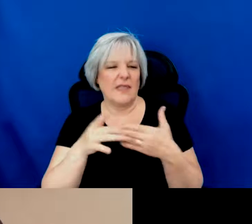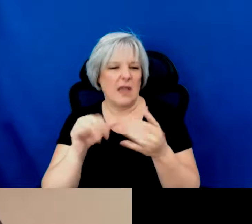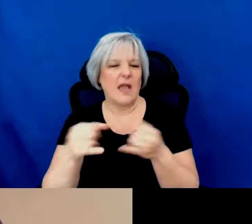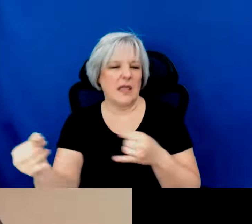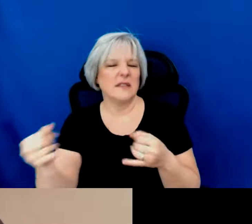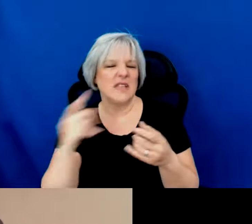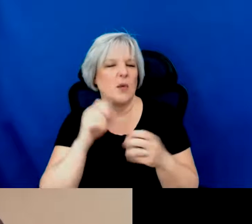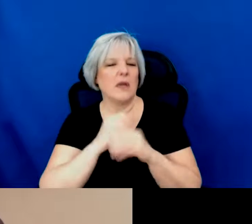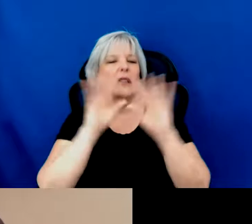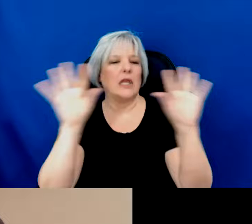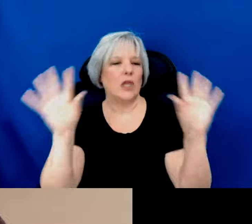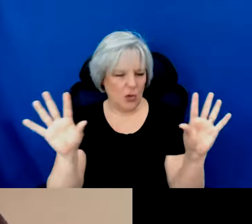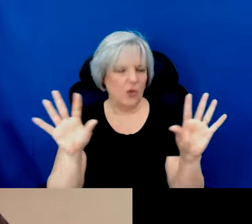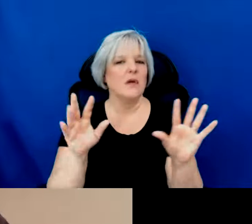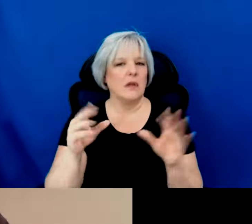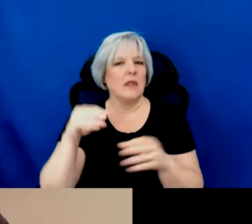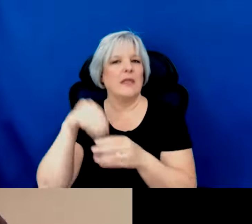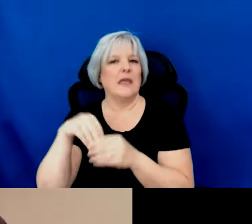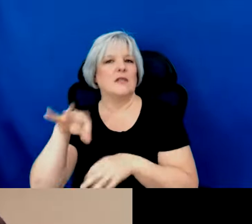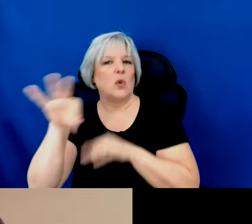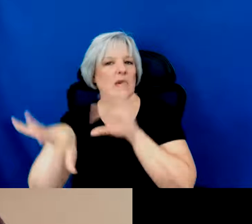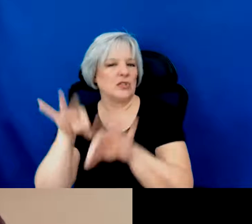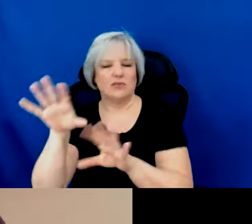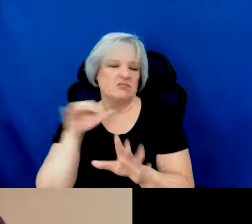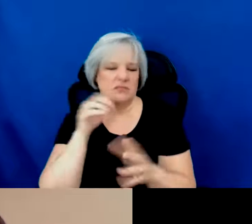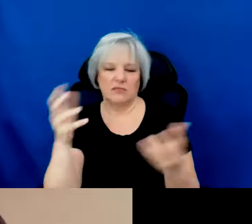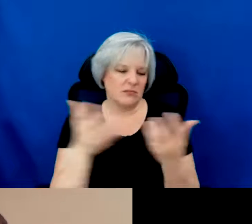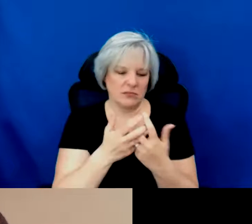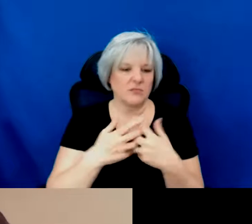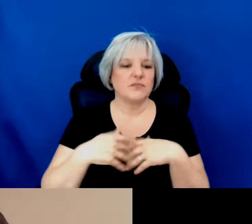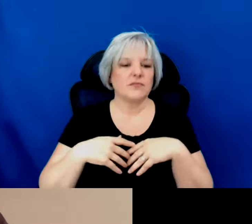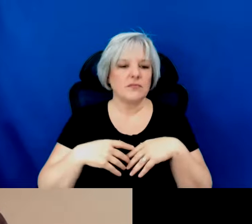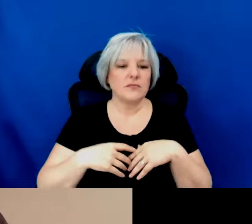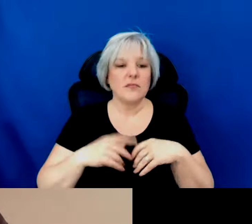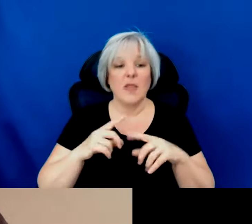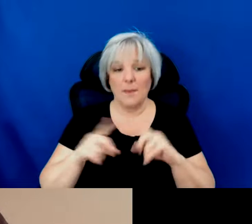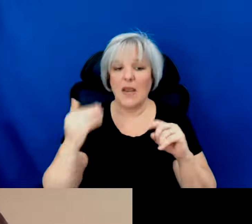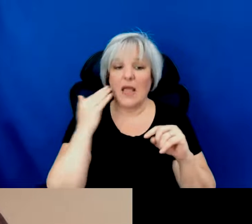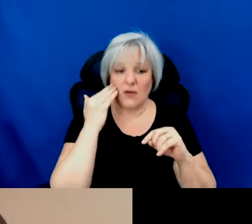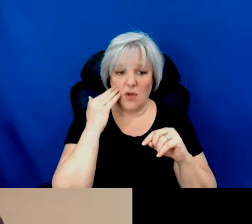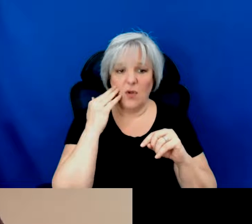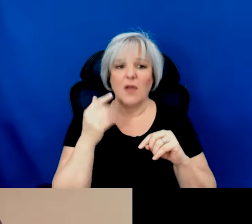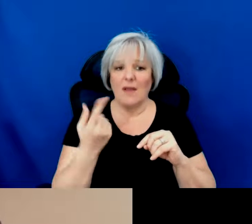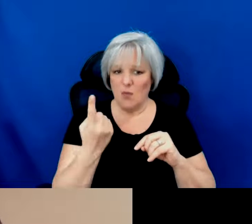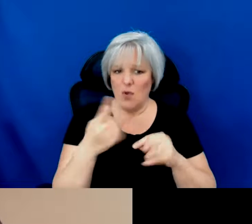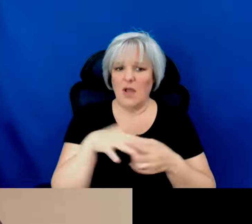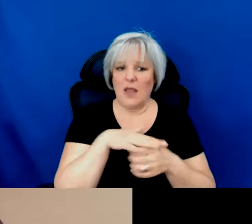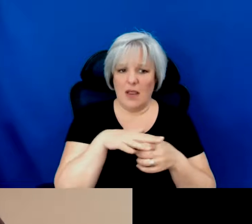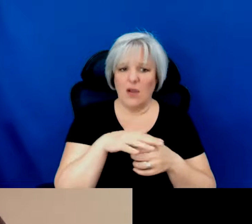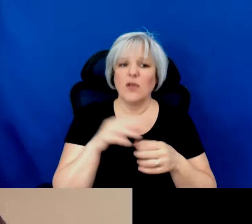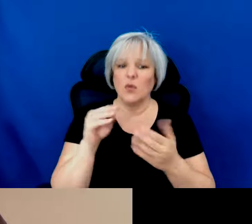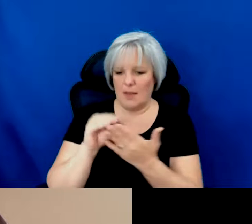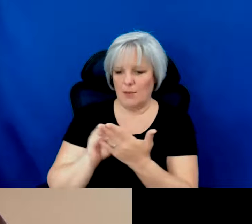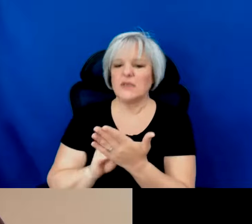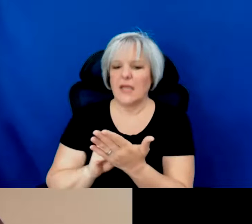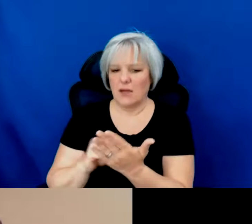you can shoot me an email after this to absolutely confirm. Um, but I, I do know that there is a spot for you to account for your in